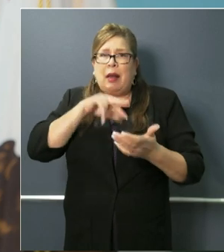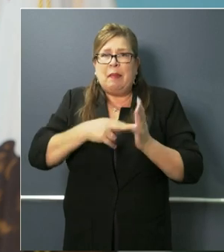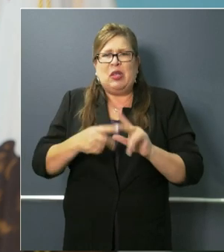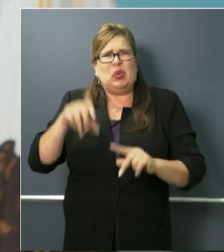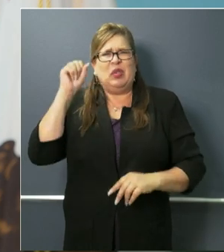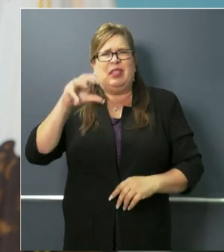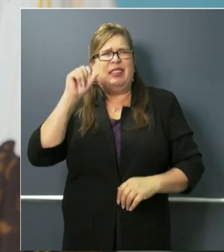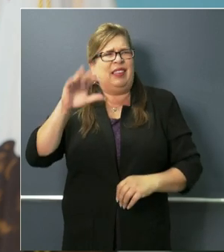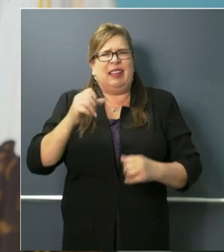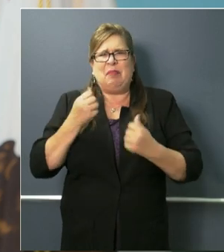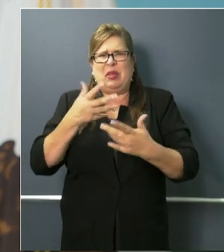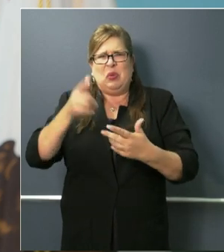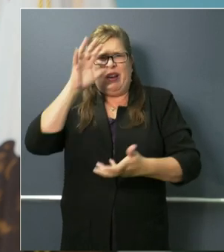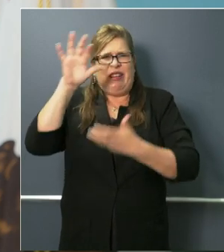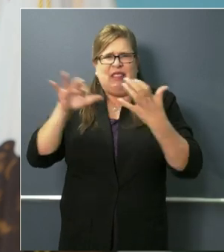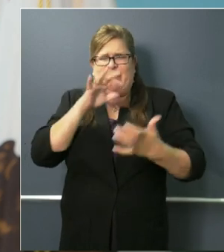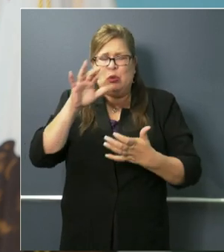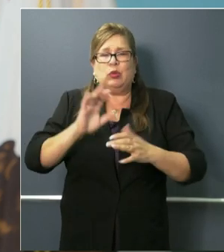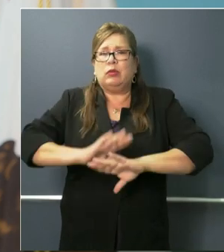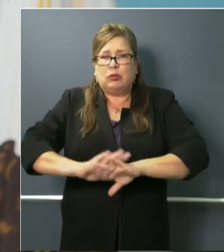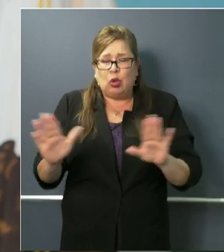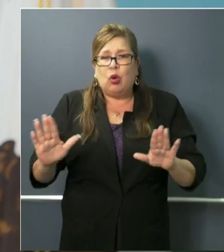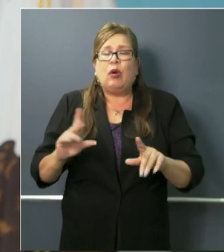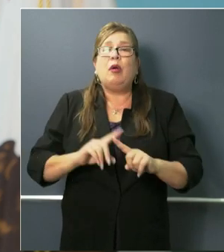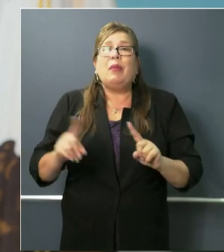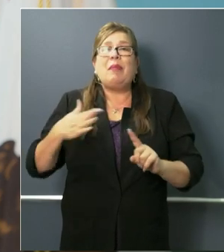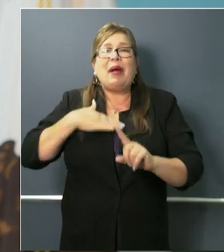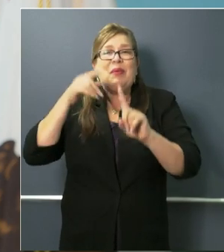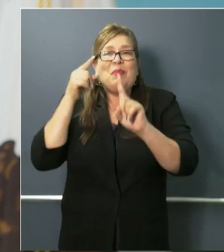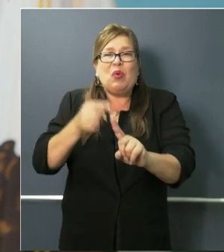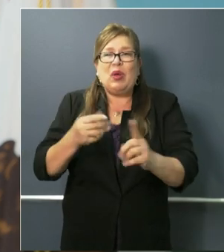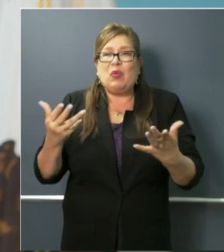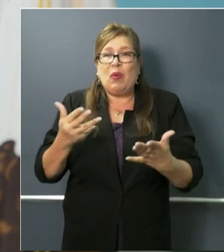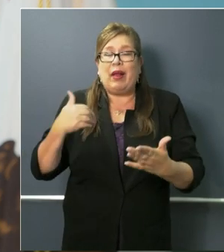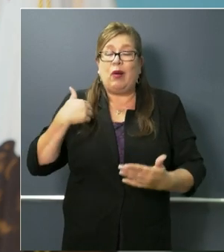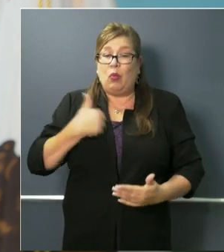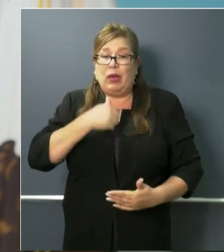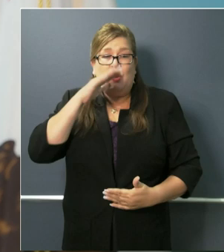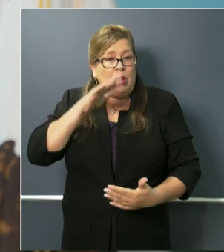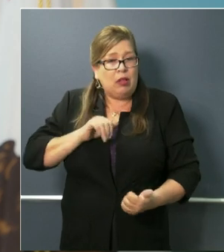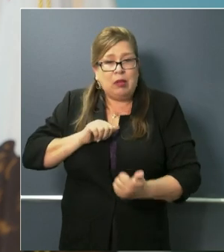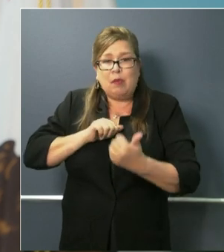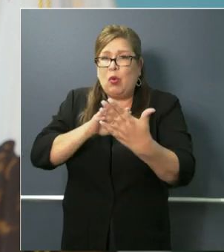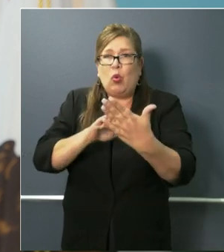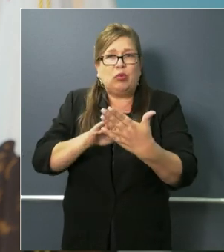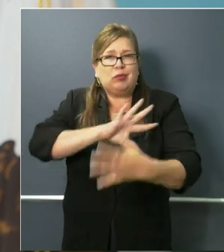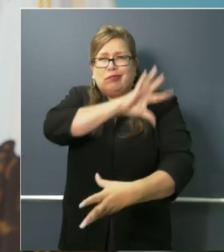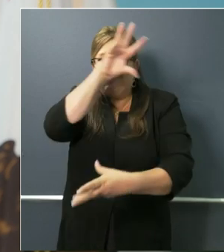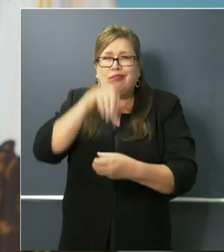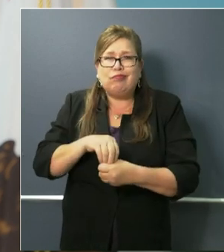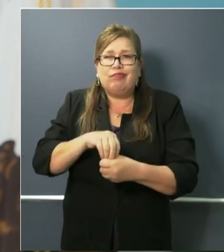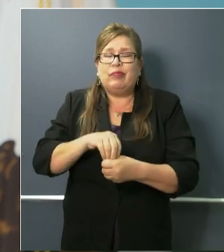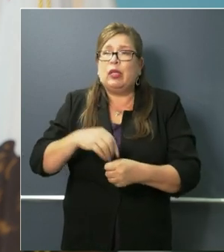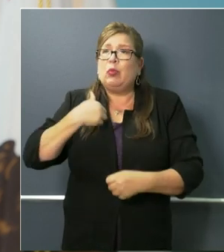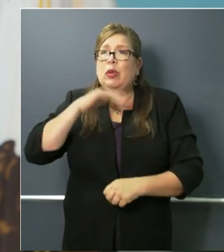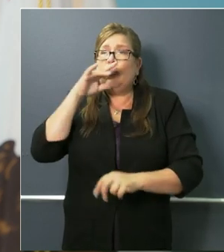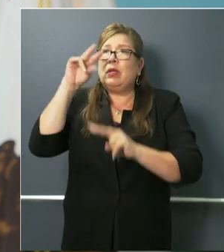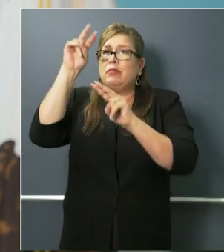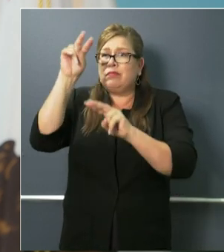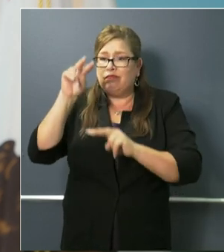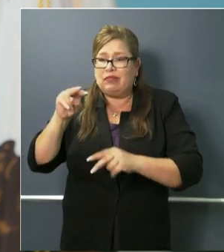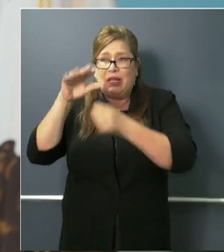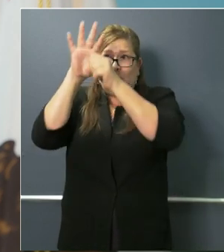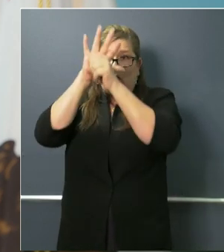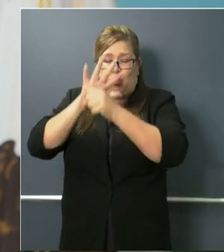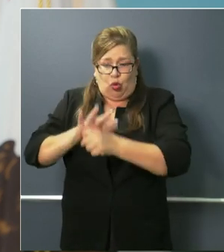people, except to say the approach is a comprehensive one, geographically considered, and much more